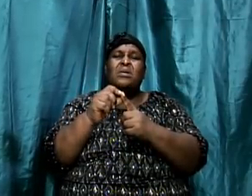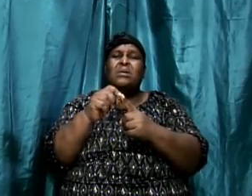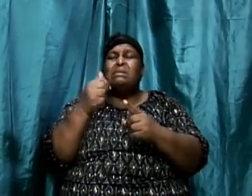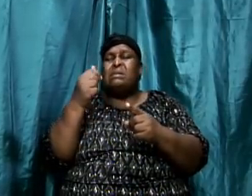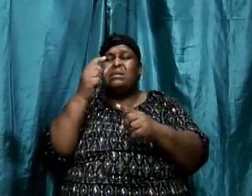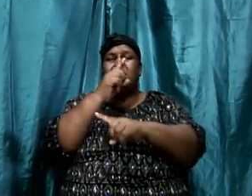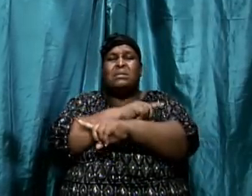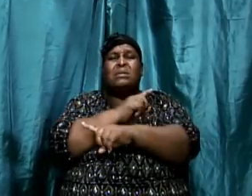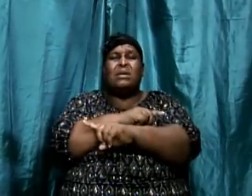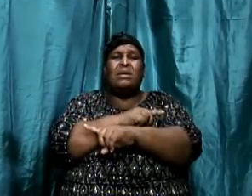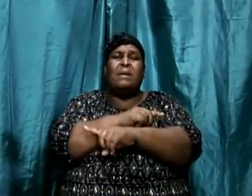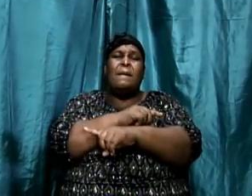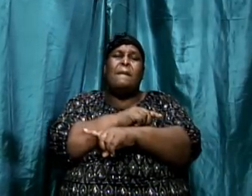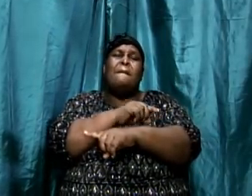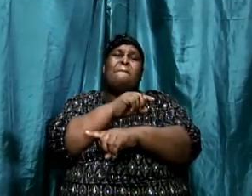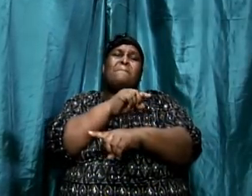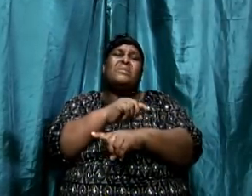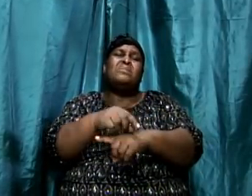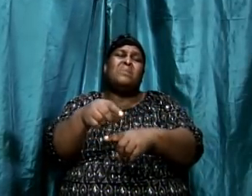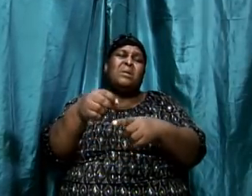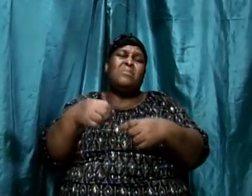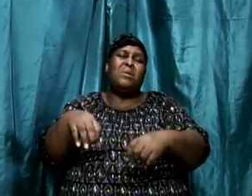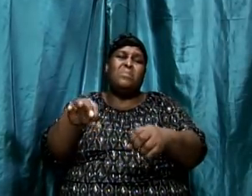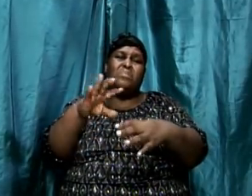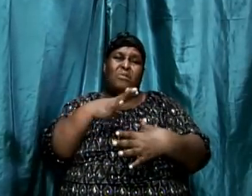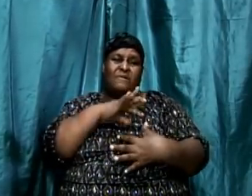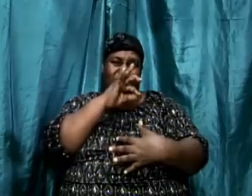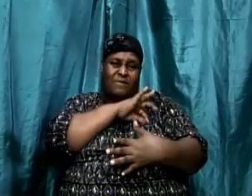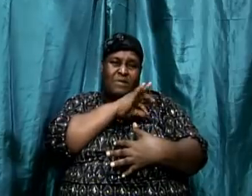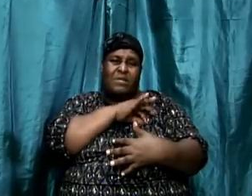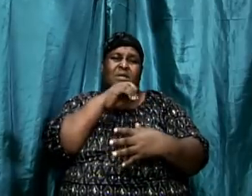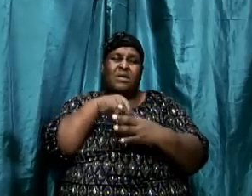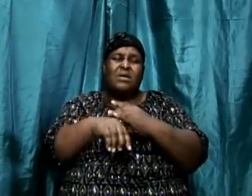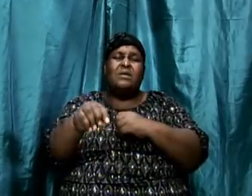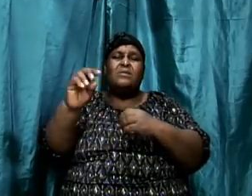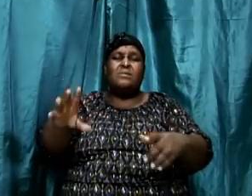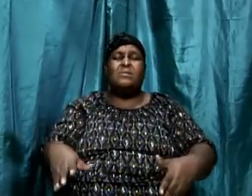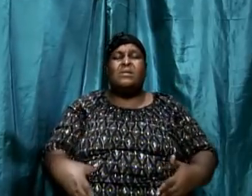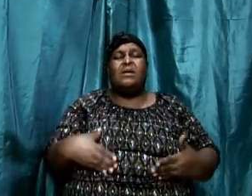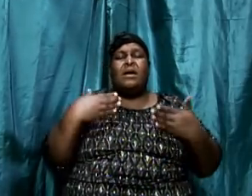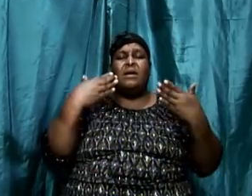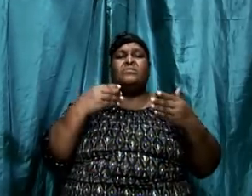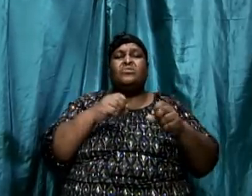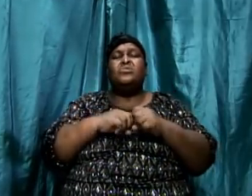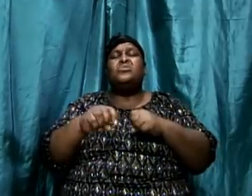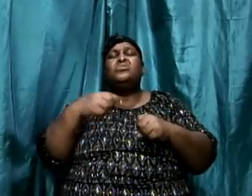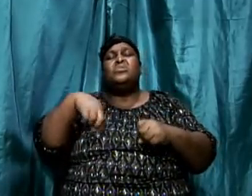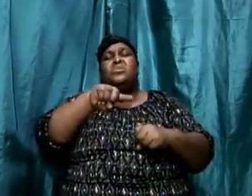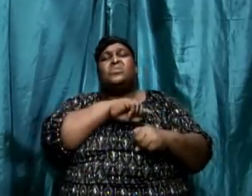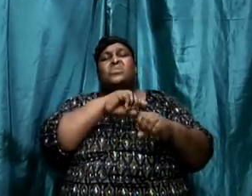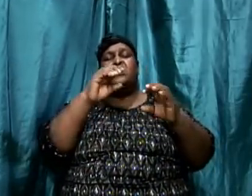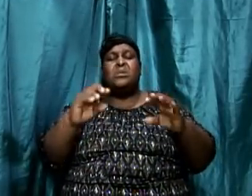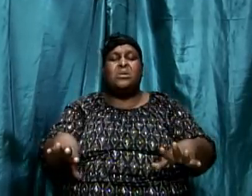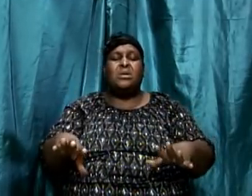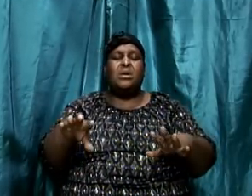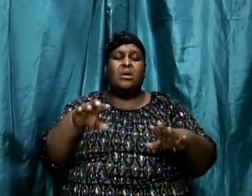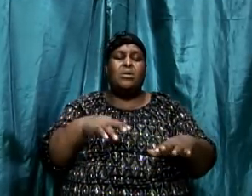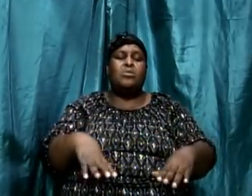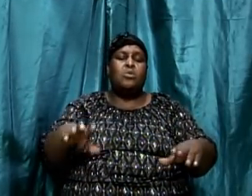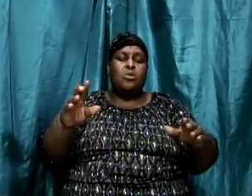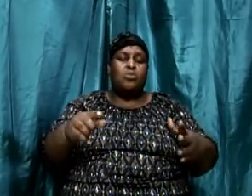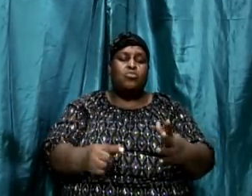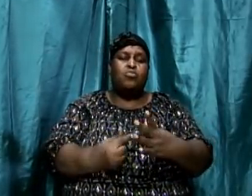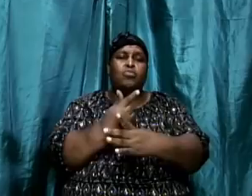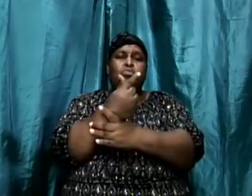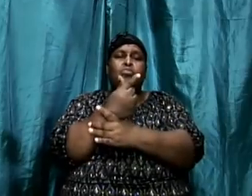benefit our lives and we can grow and walk in the Word. Now, why do I say it